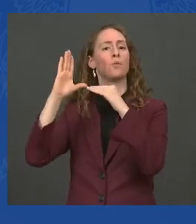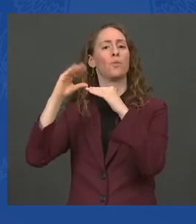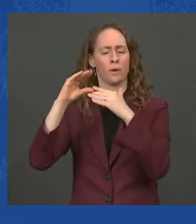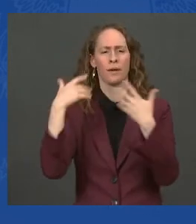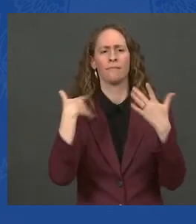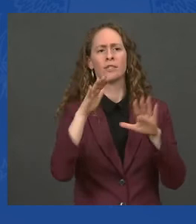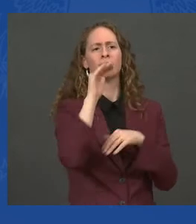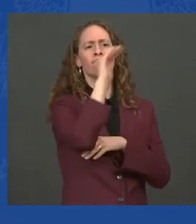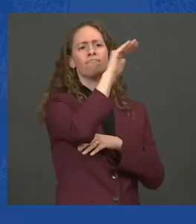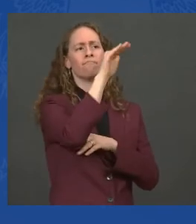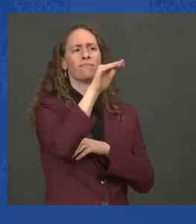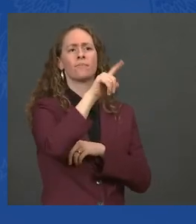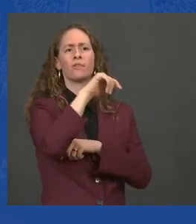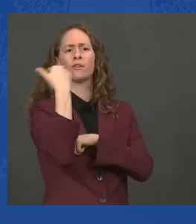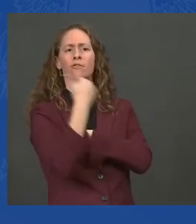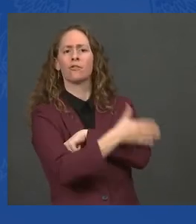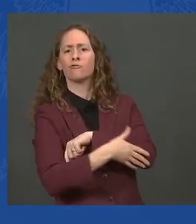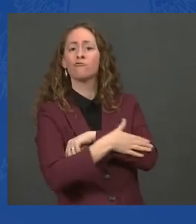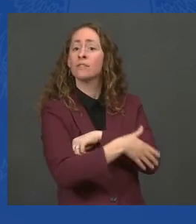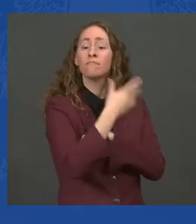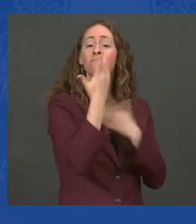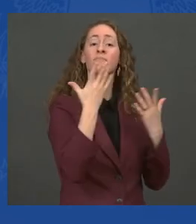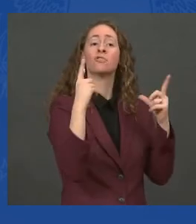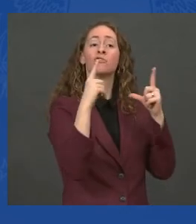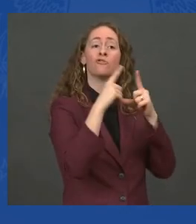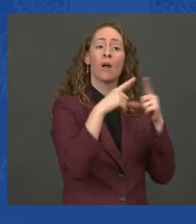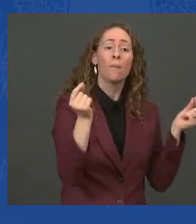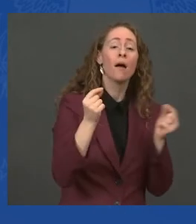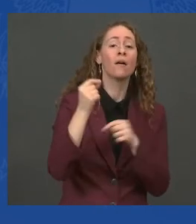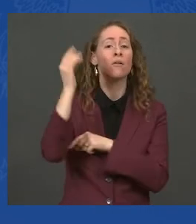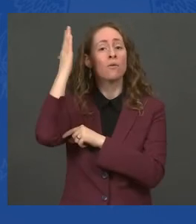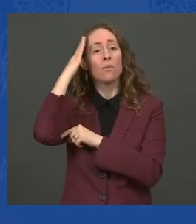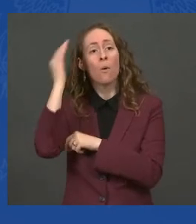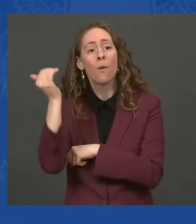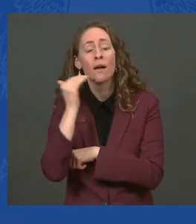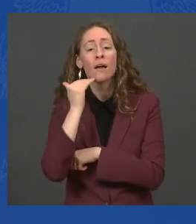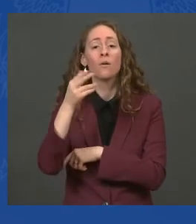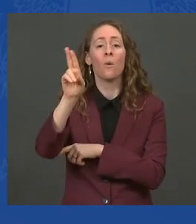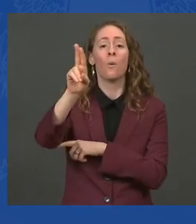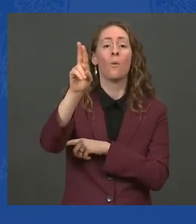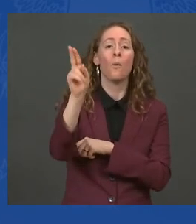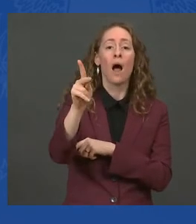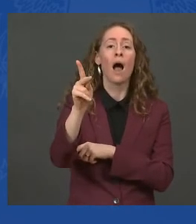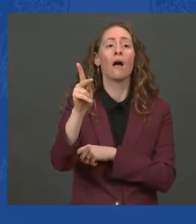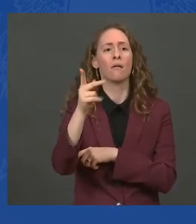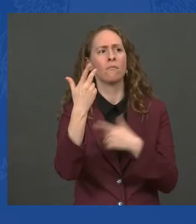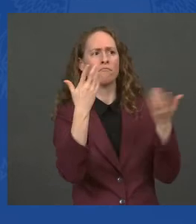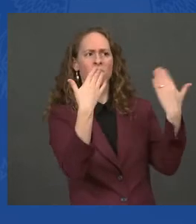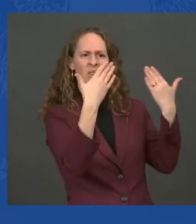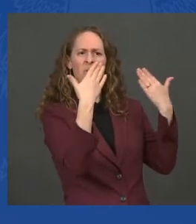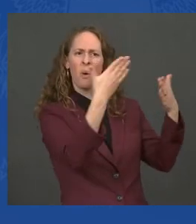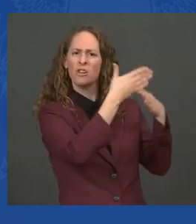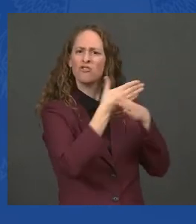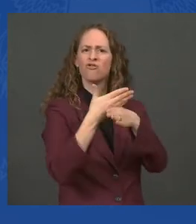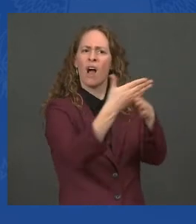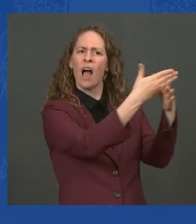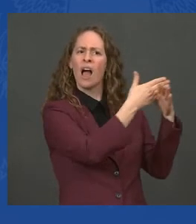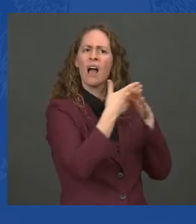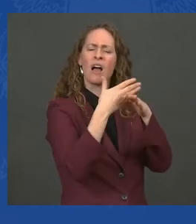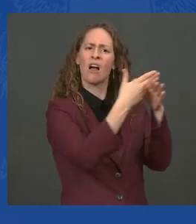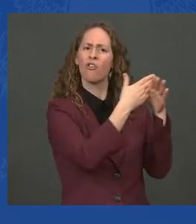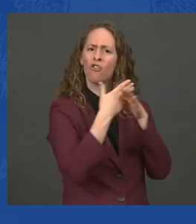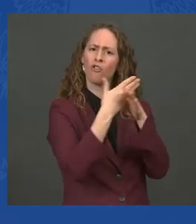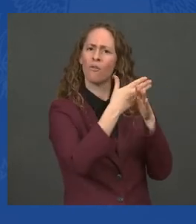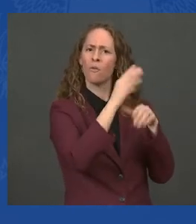all agreed, all agreed to join me in releasing additional oil from their reserves. And China, China may very